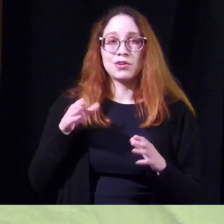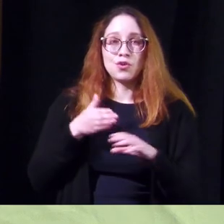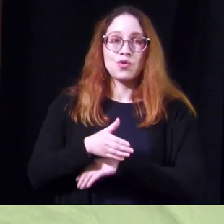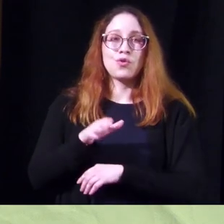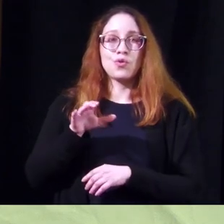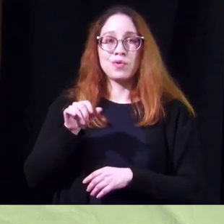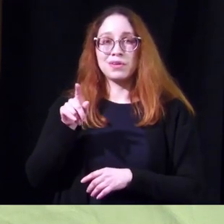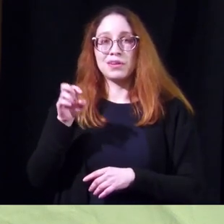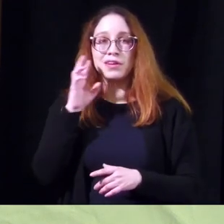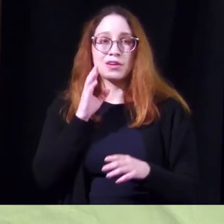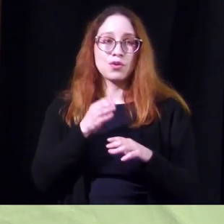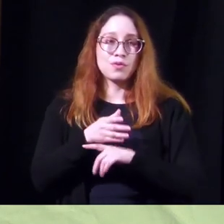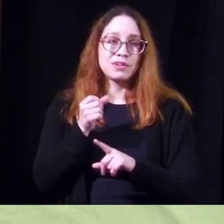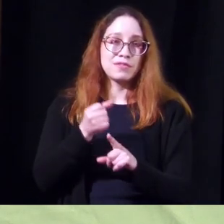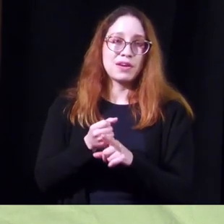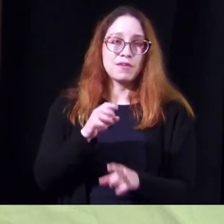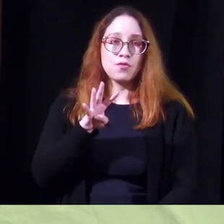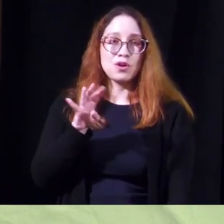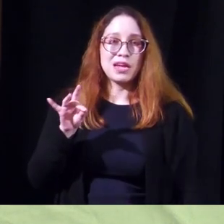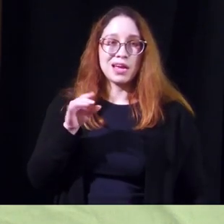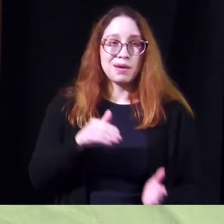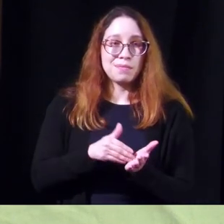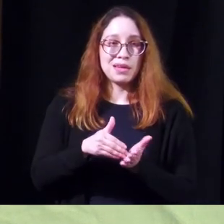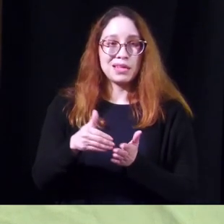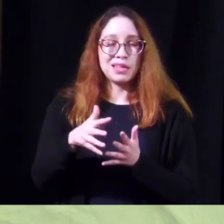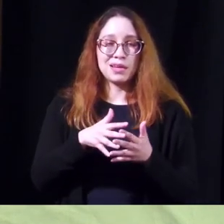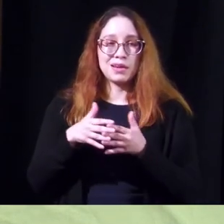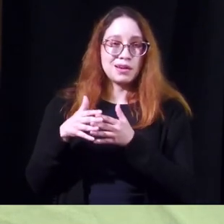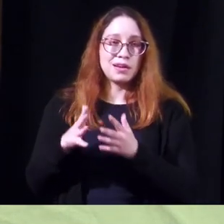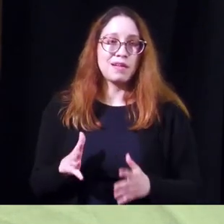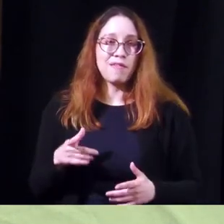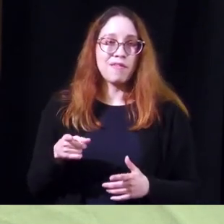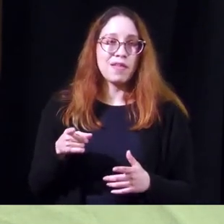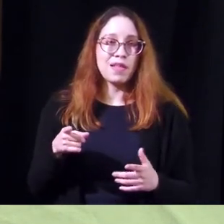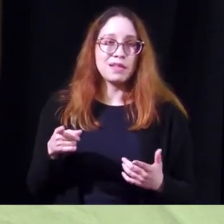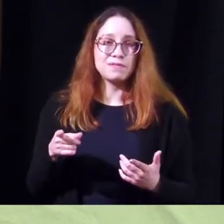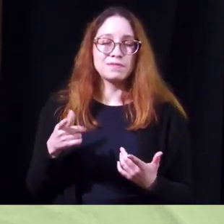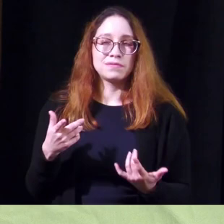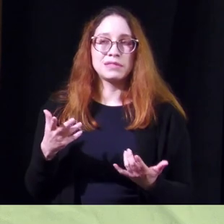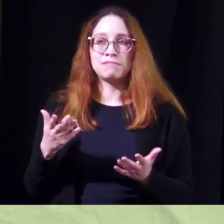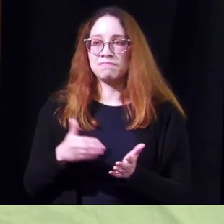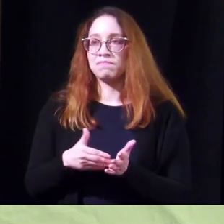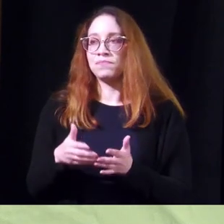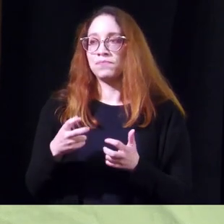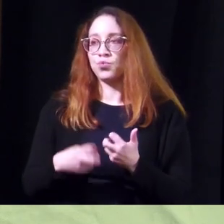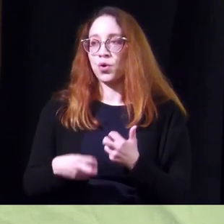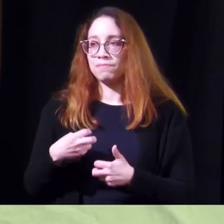affects 48 million americans and uh it's a it's a common common problem